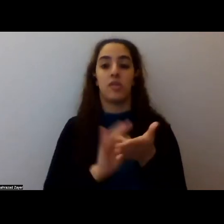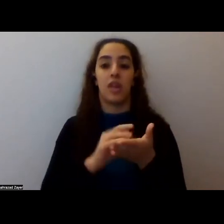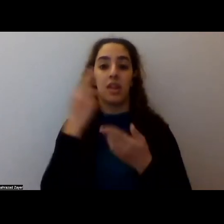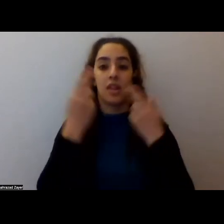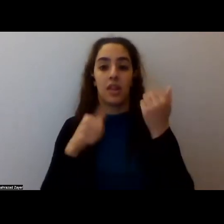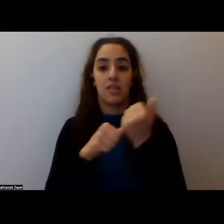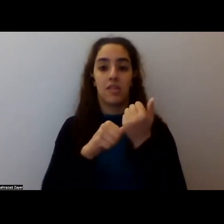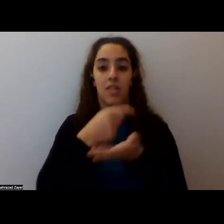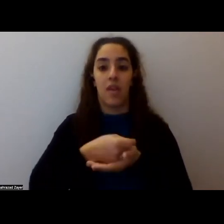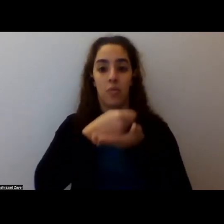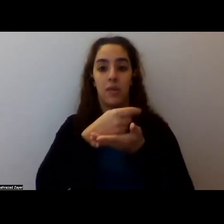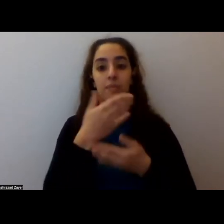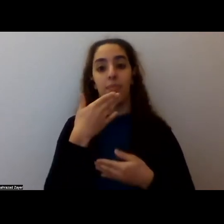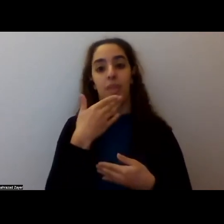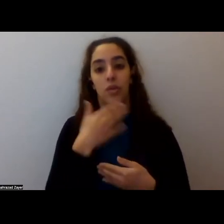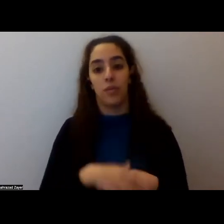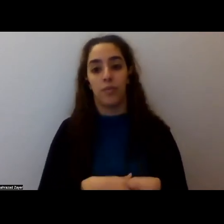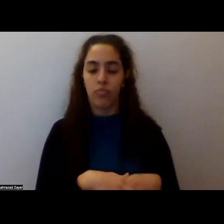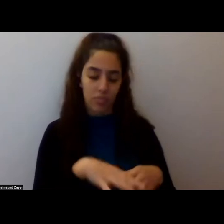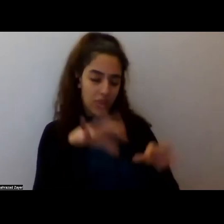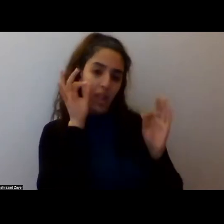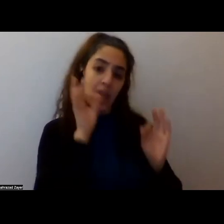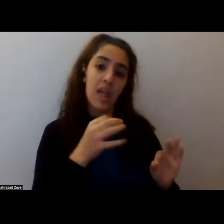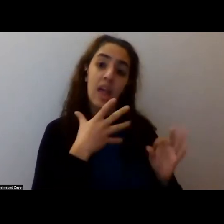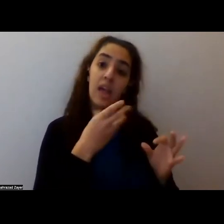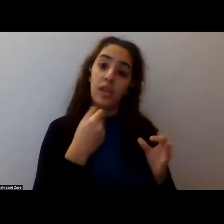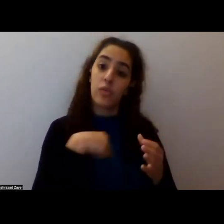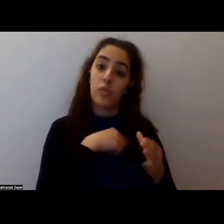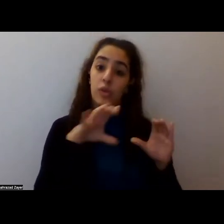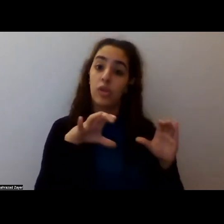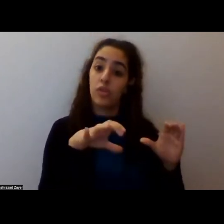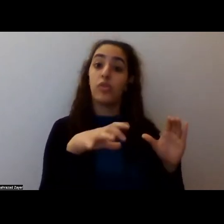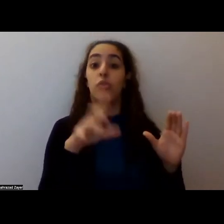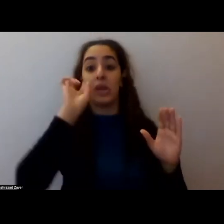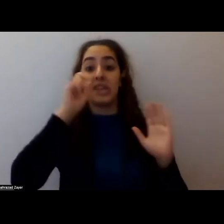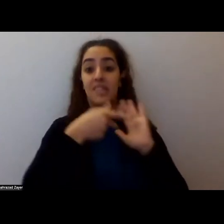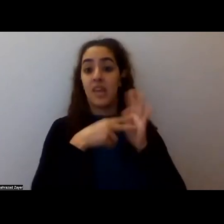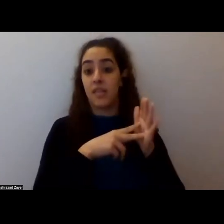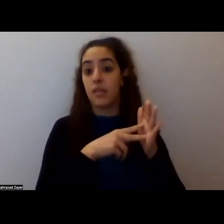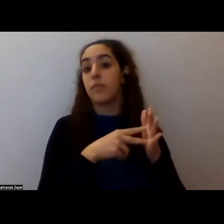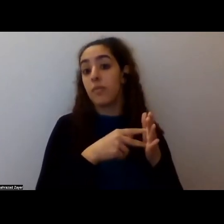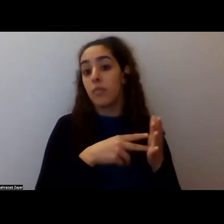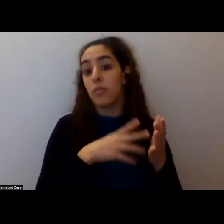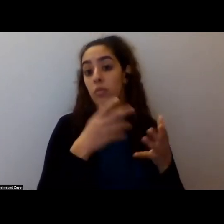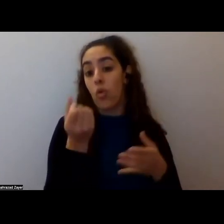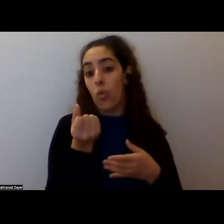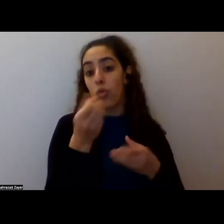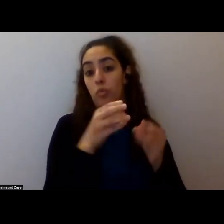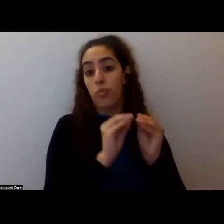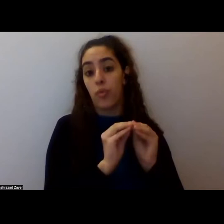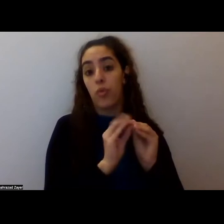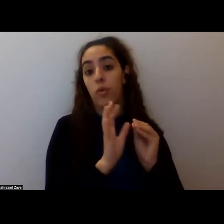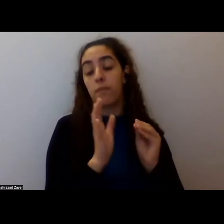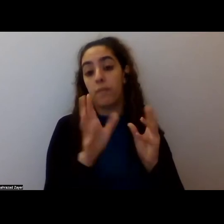Absolutely. Um, and, and we do, uh, we do intend to, um, hold some additional, uh,